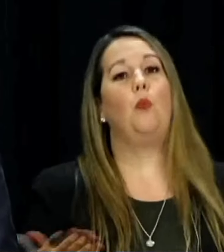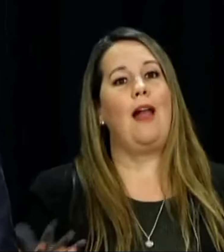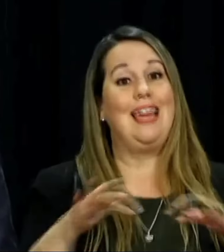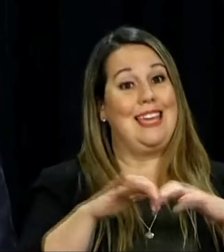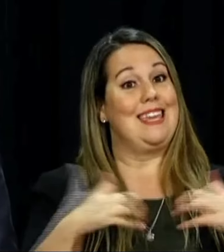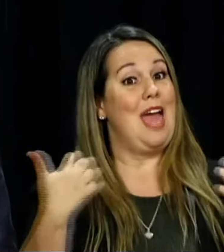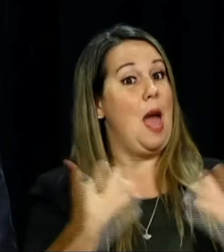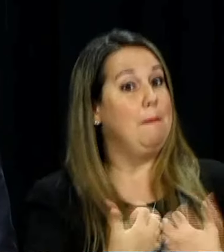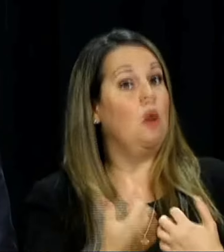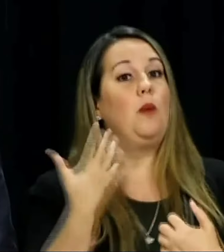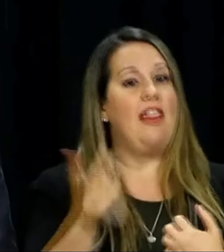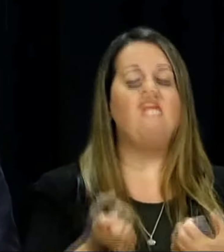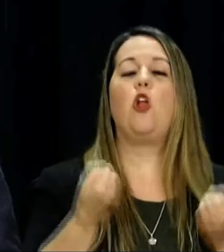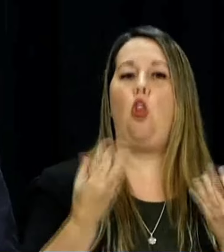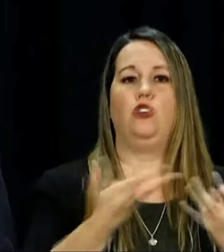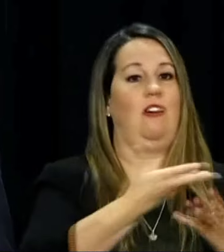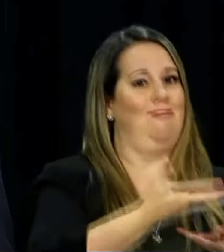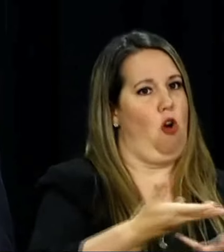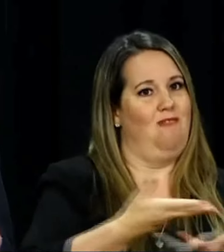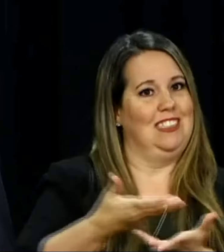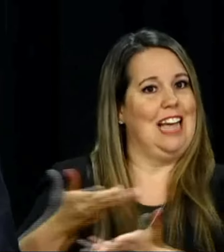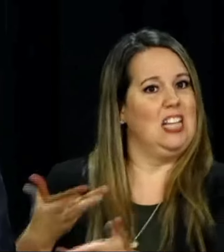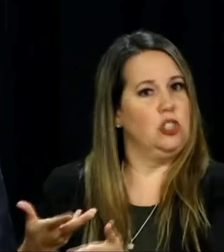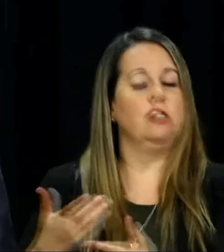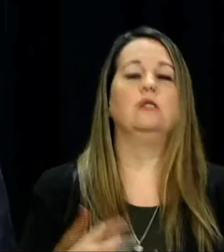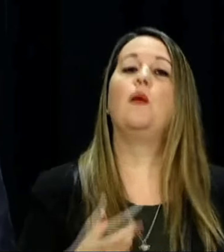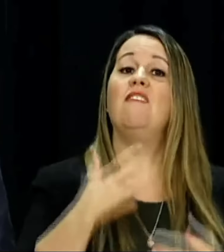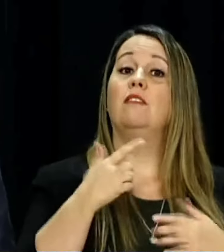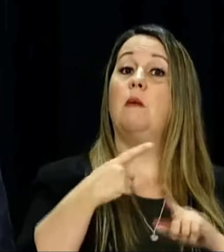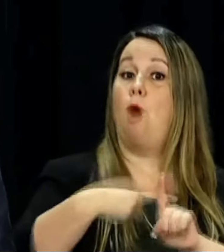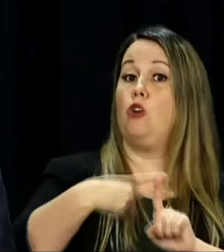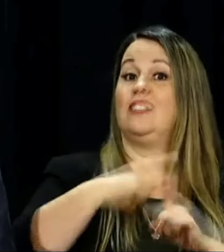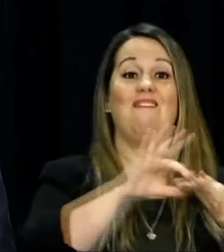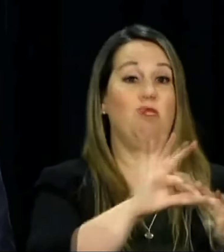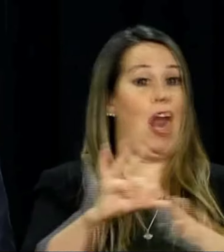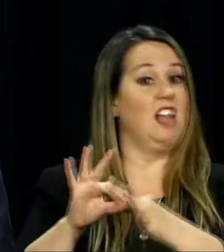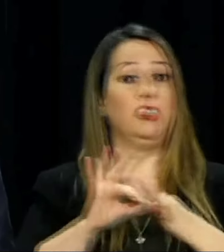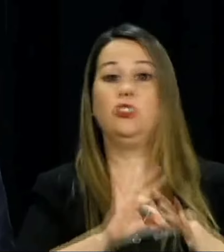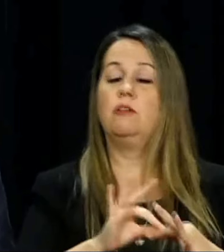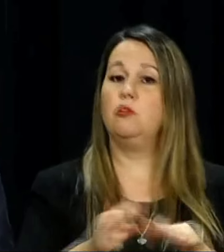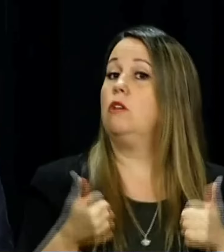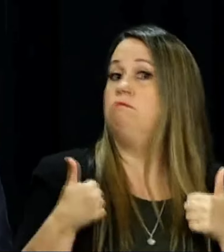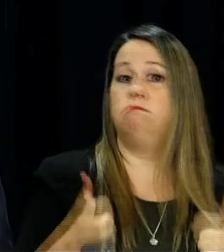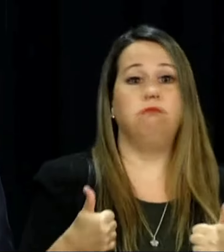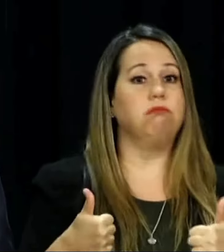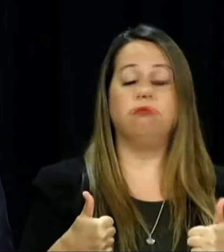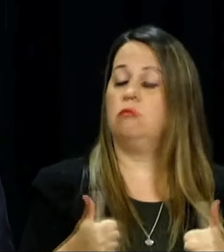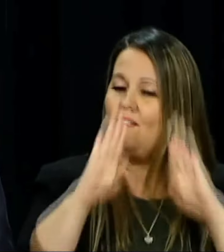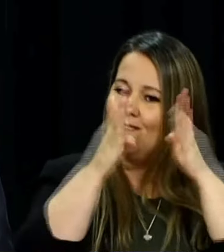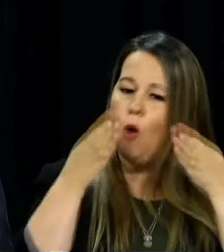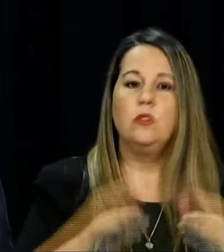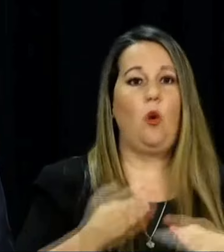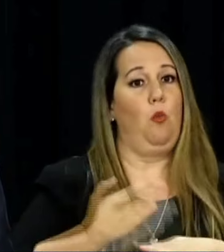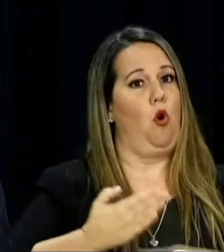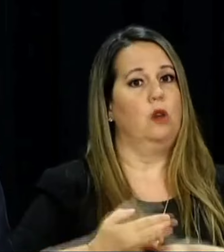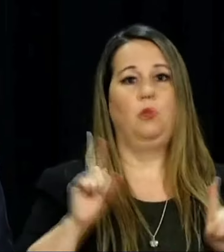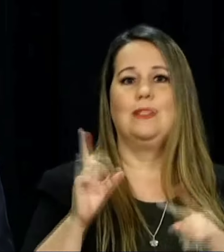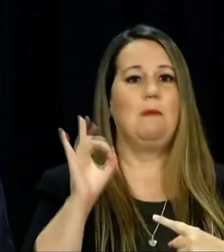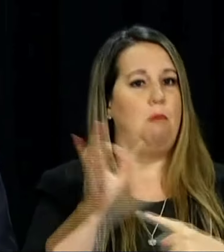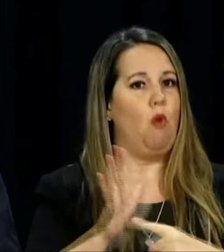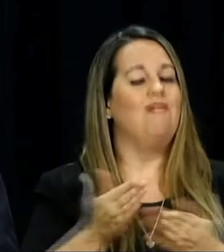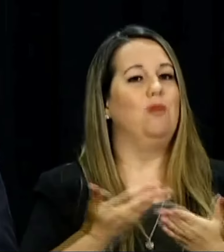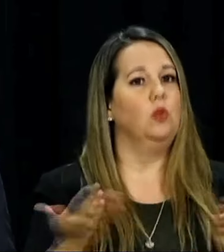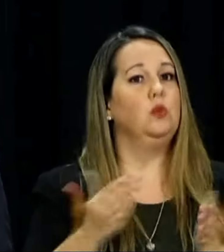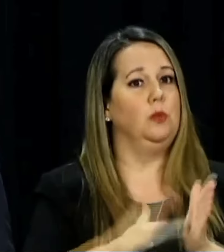with the other leaders as well. And I can say our relationships are positive. We're in a very constructive frame of mind. We're all very united, very focused on what matters and getting things